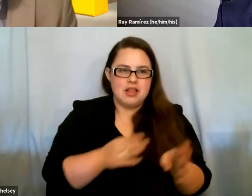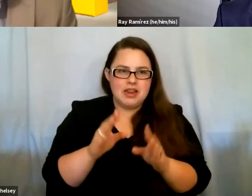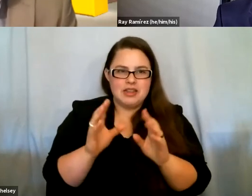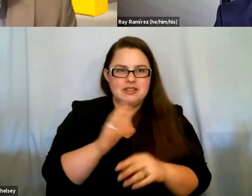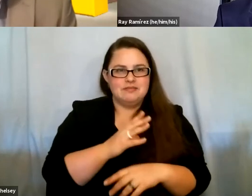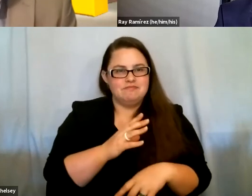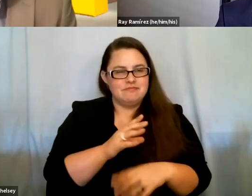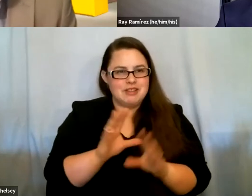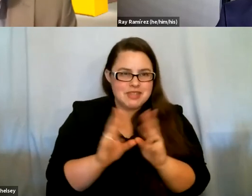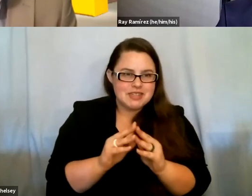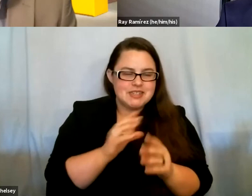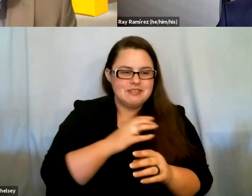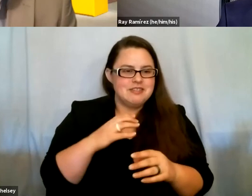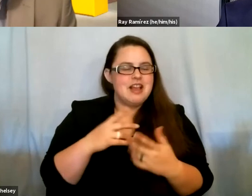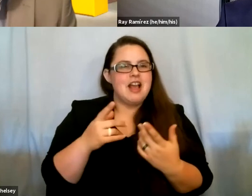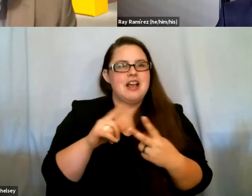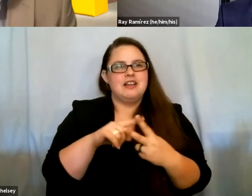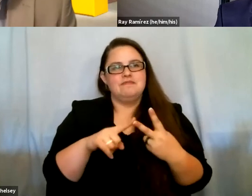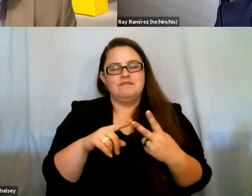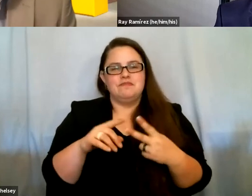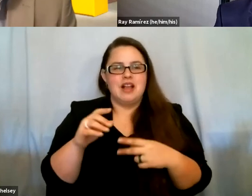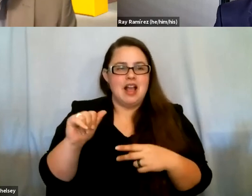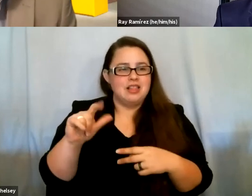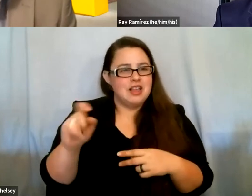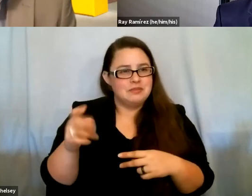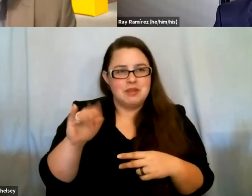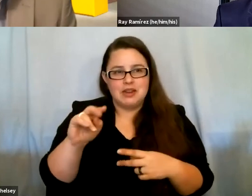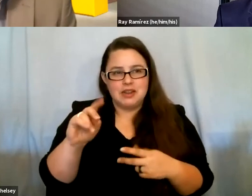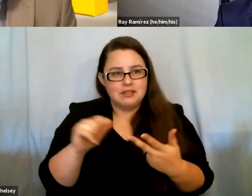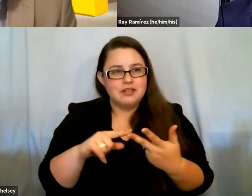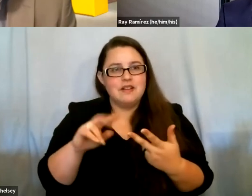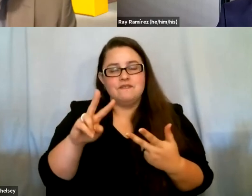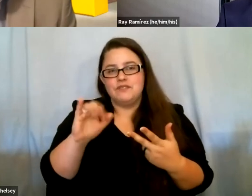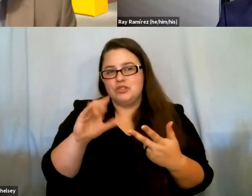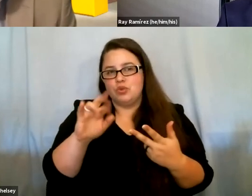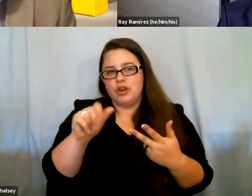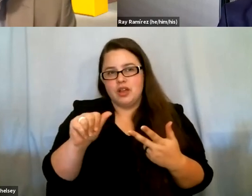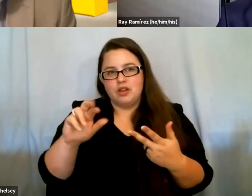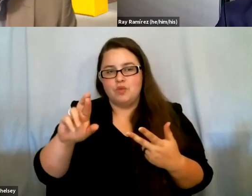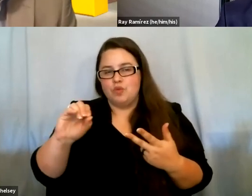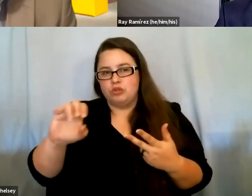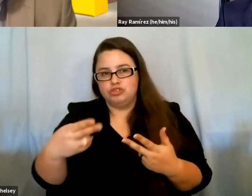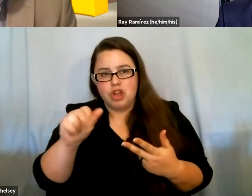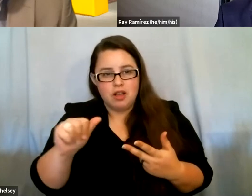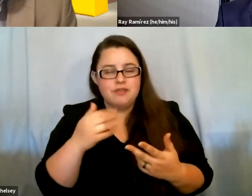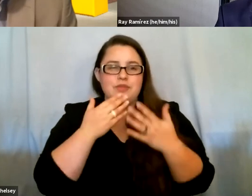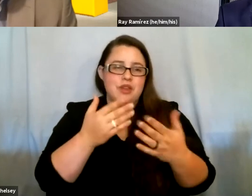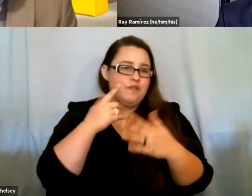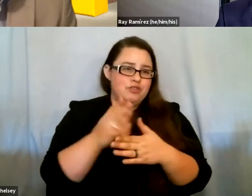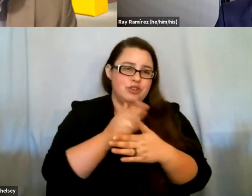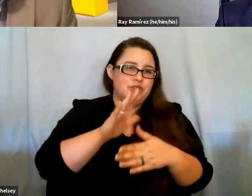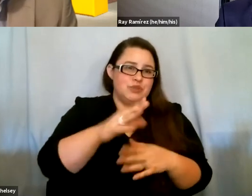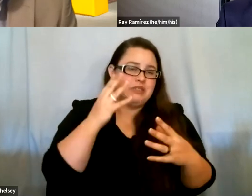you know, our peer mentors, Alex Banda, Victoria Rocha, we really appreciate you sharing some of your experiences, your life